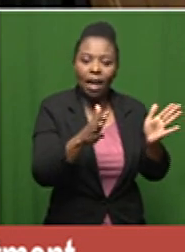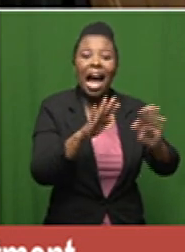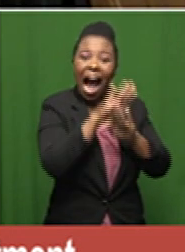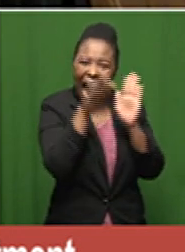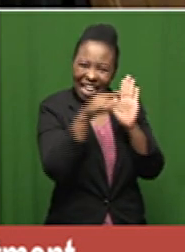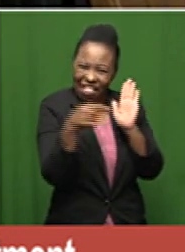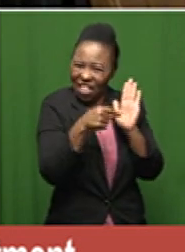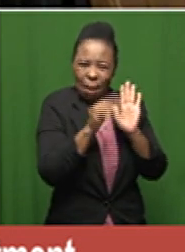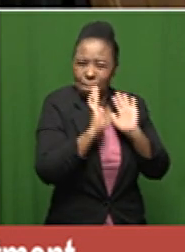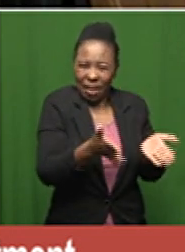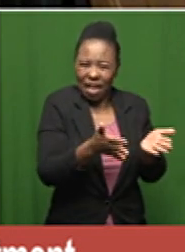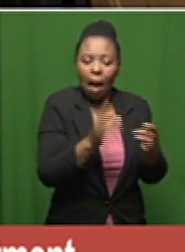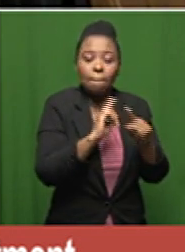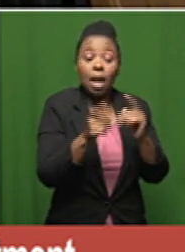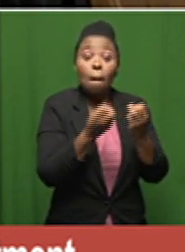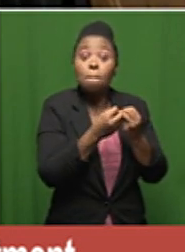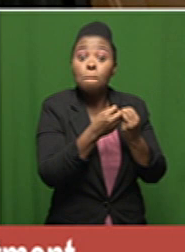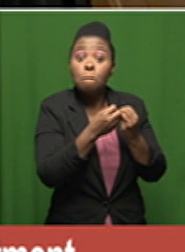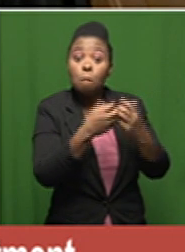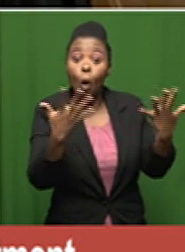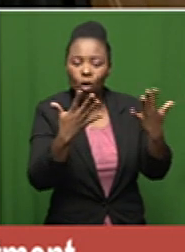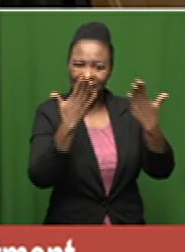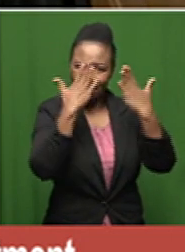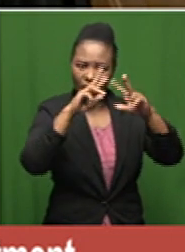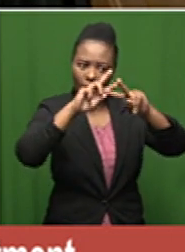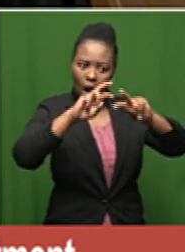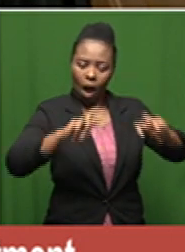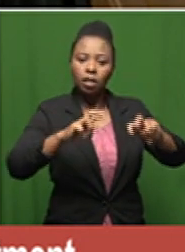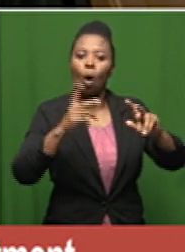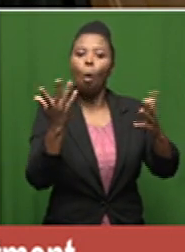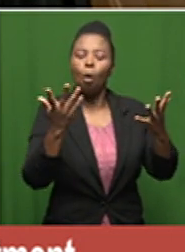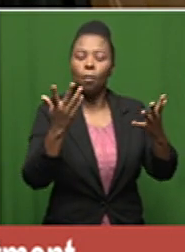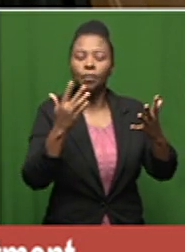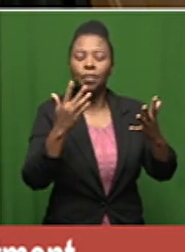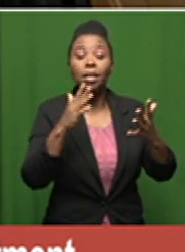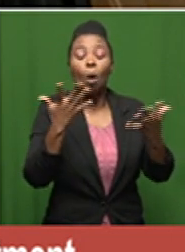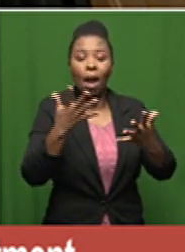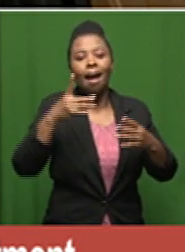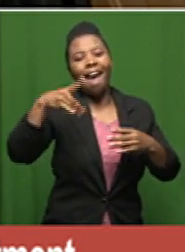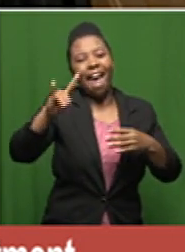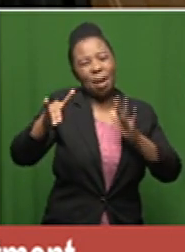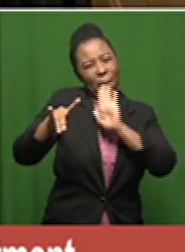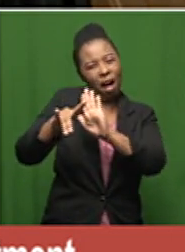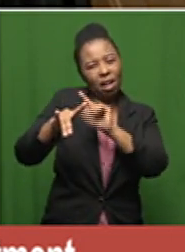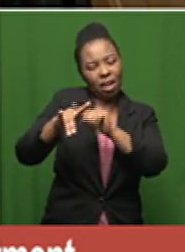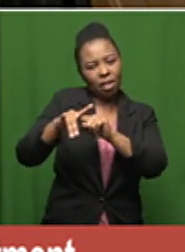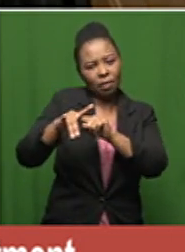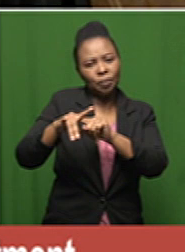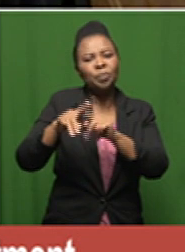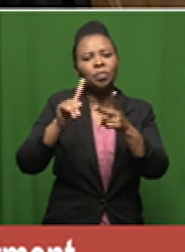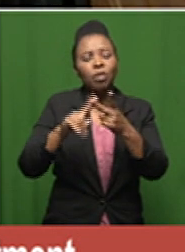that but as i said most of the studies are all in humans sorry in animals and in lab